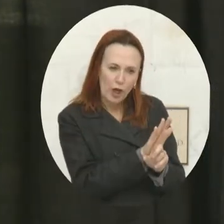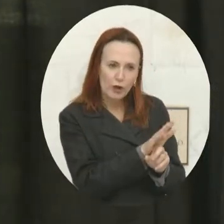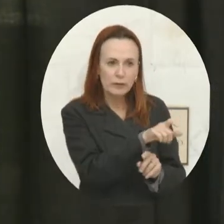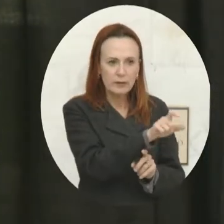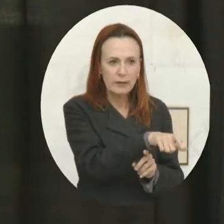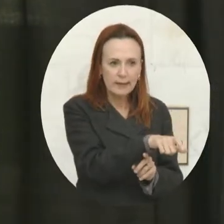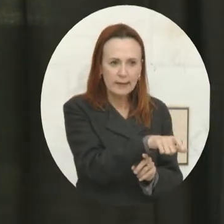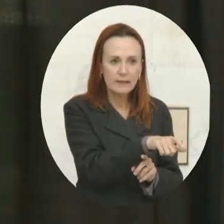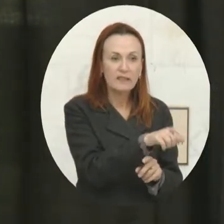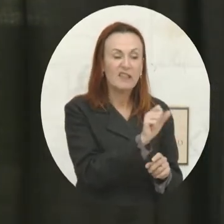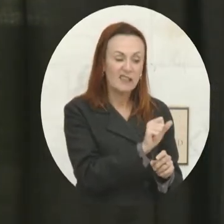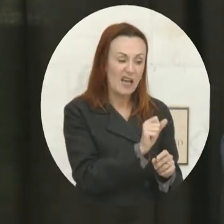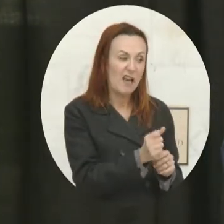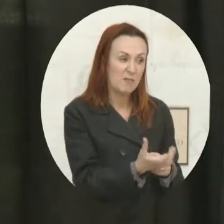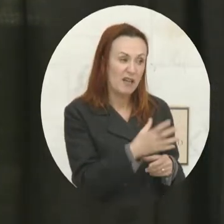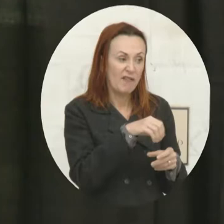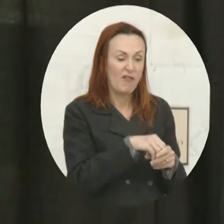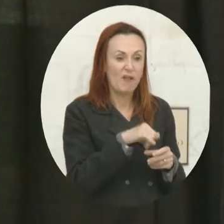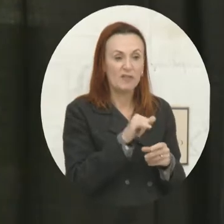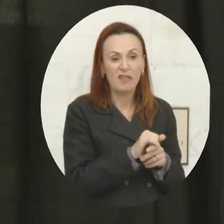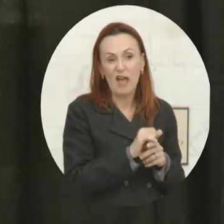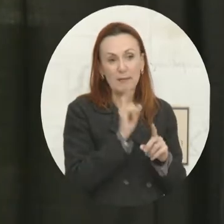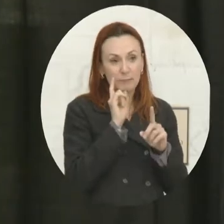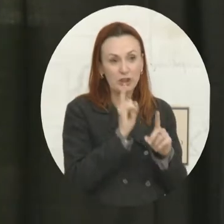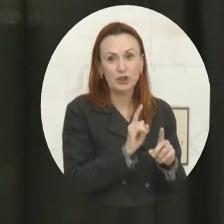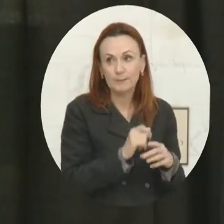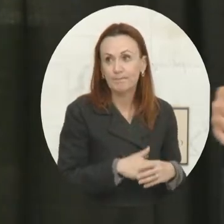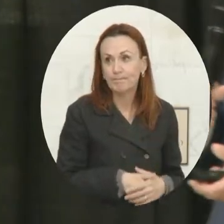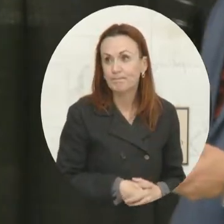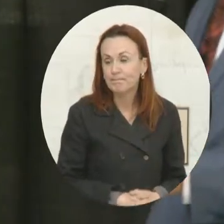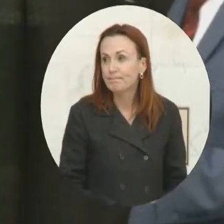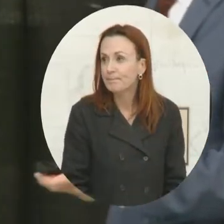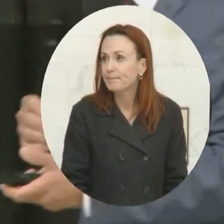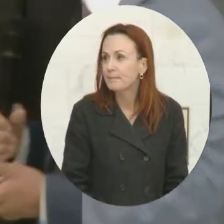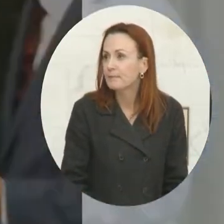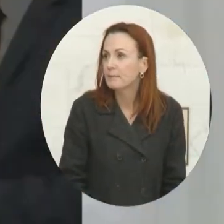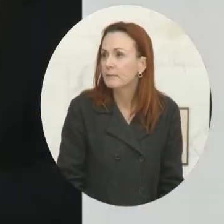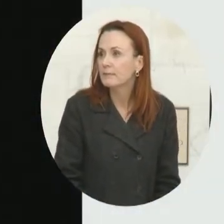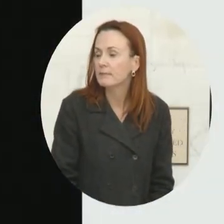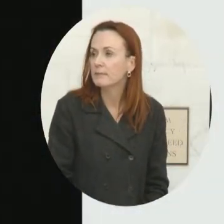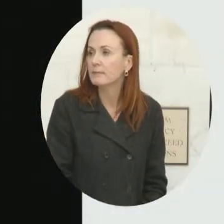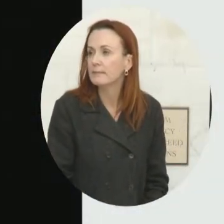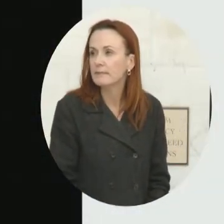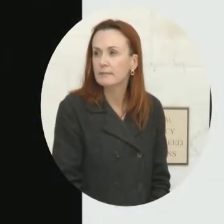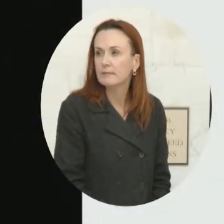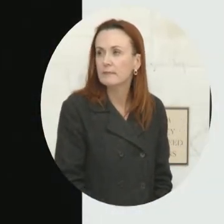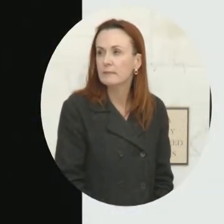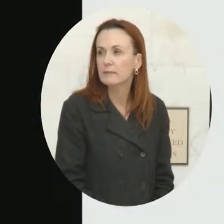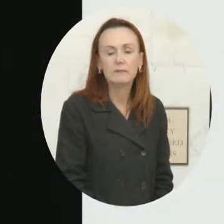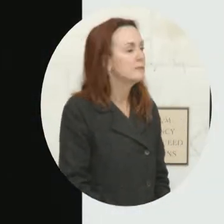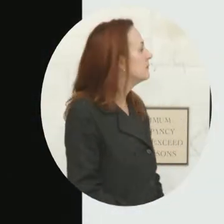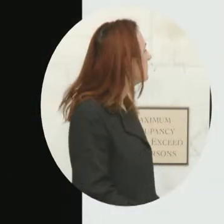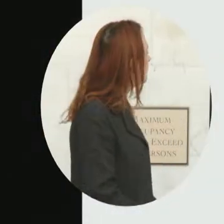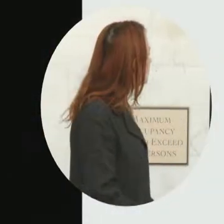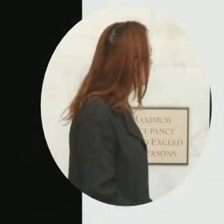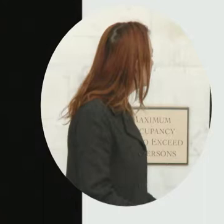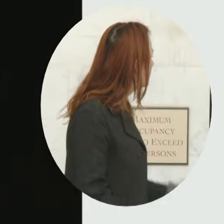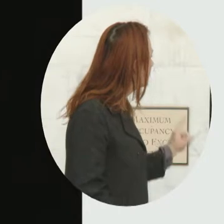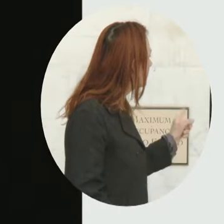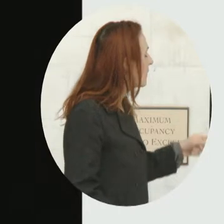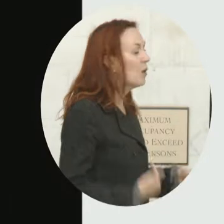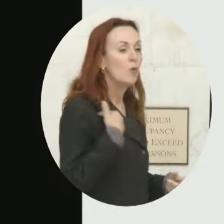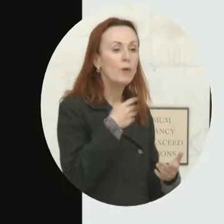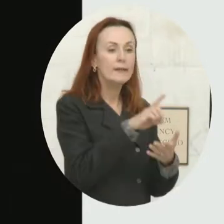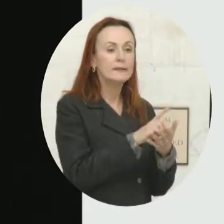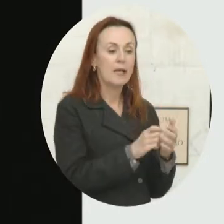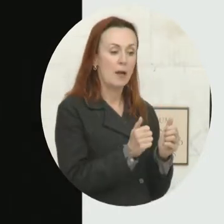often have the ability to contribute to that mission better than anybody you can hire. With that, then we also say we actually design with people as